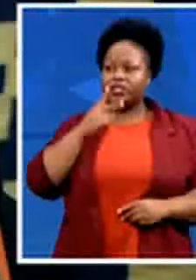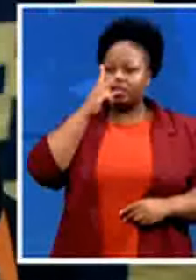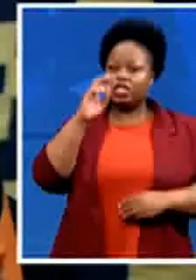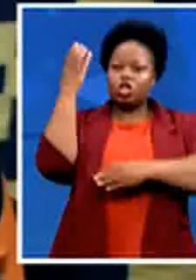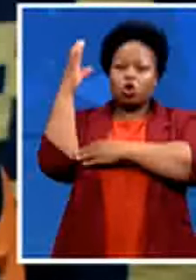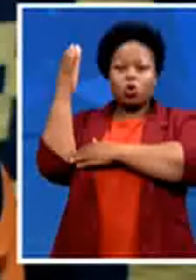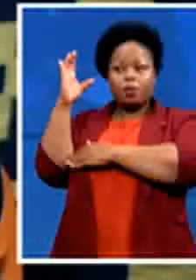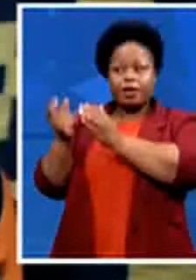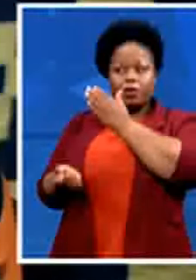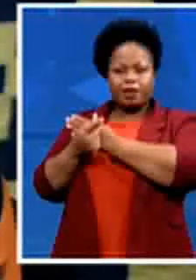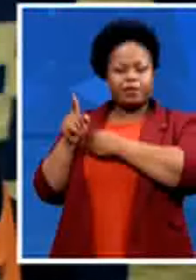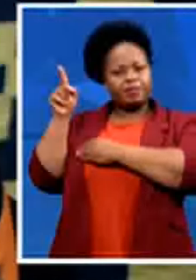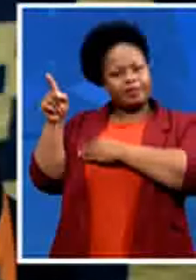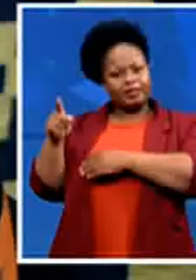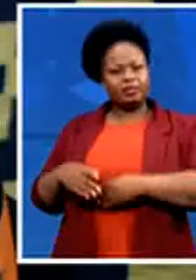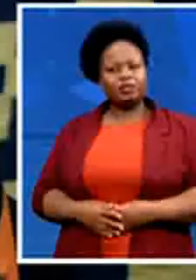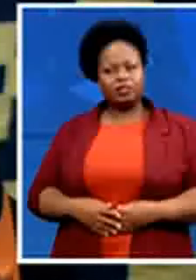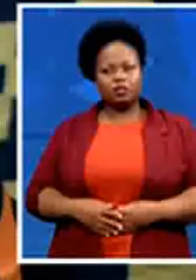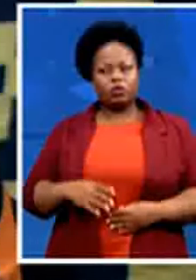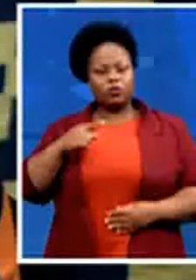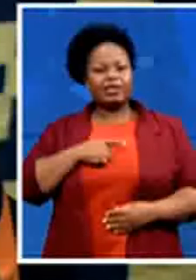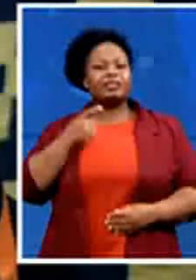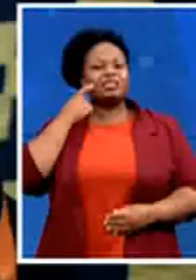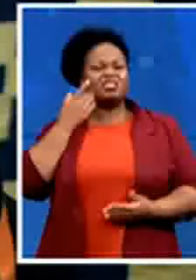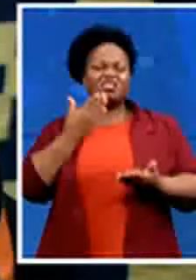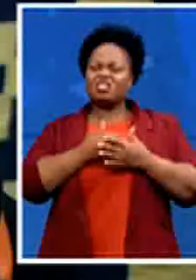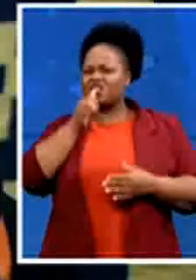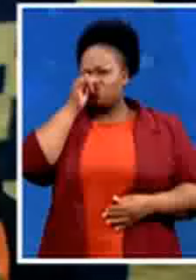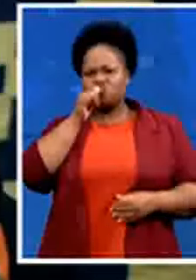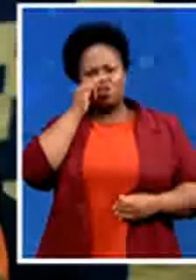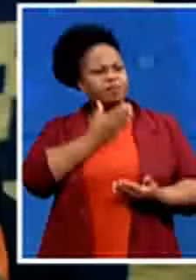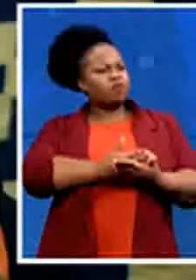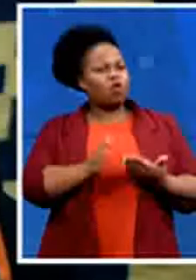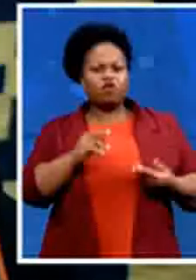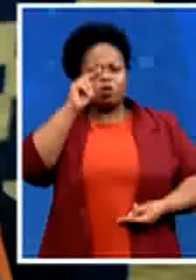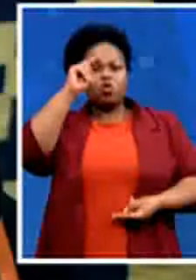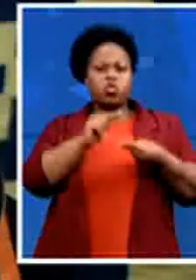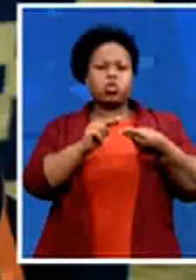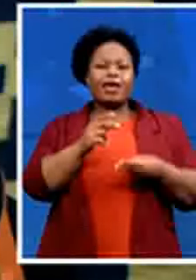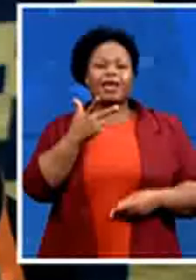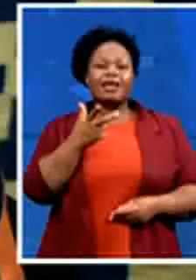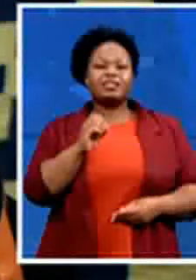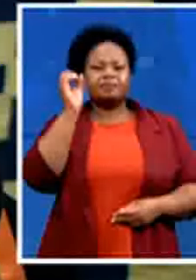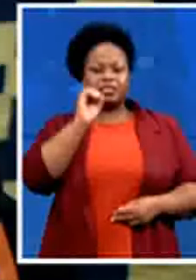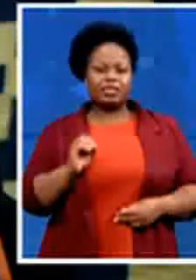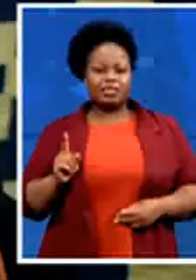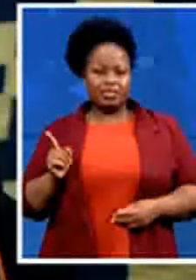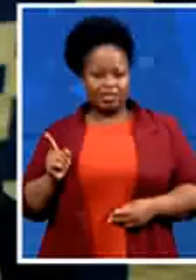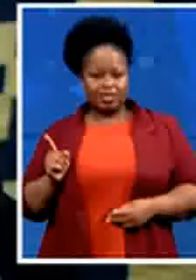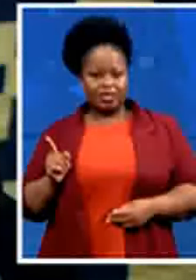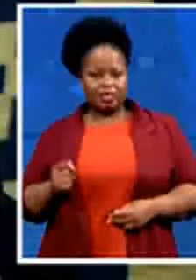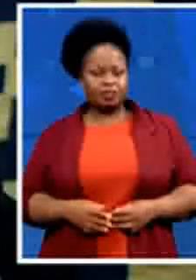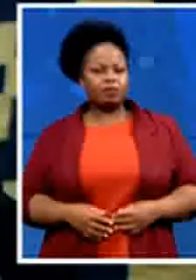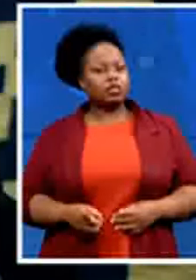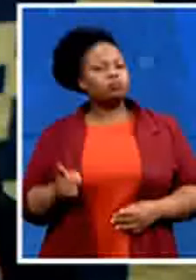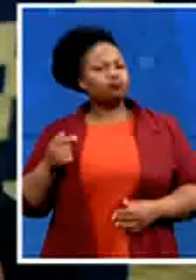able to cut serious crime by 80 percent and and that is a good plan that we will